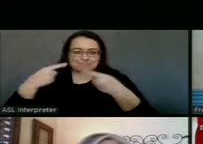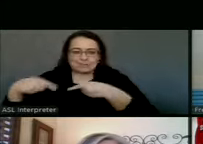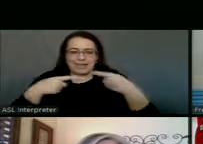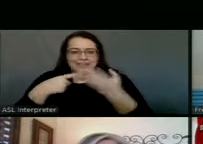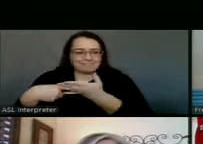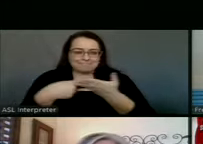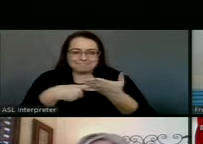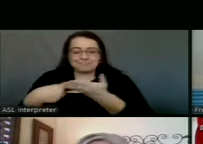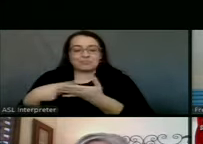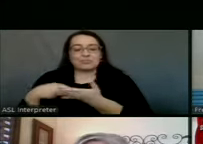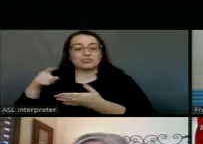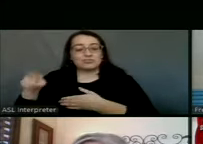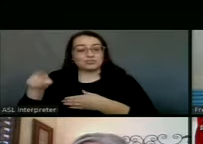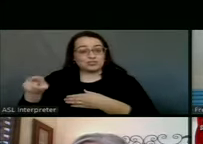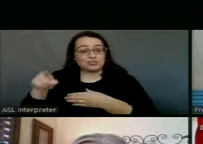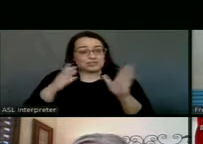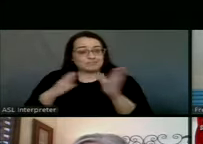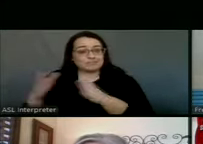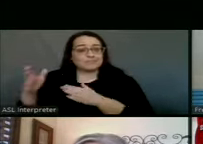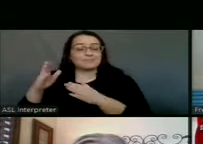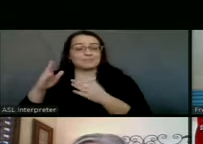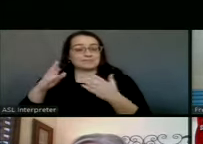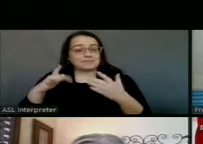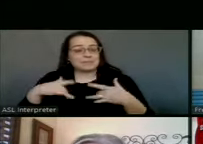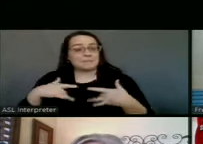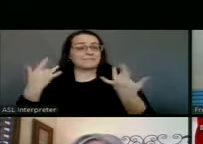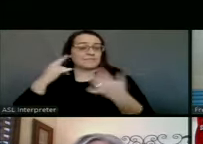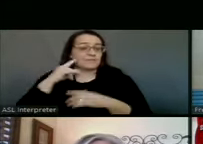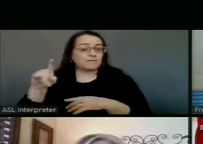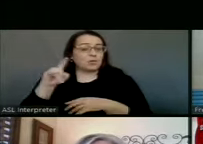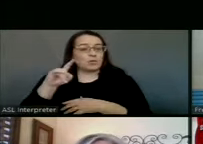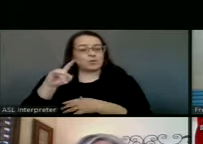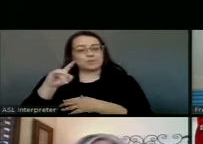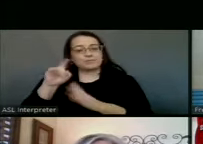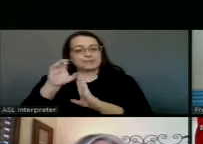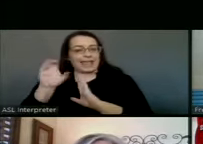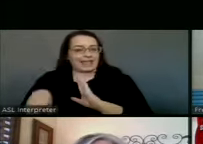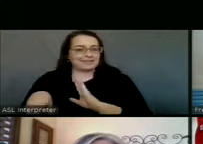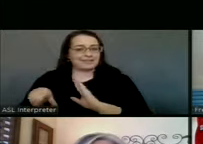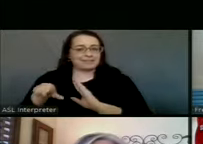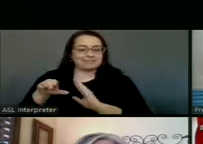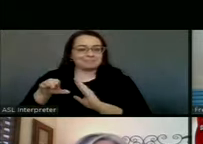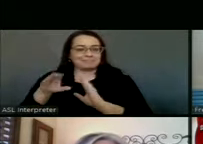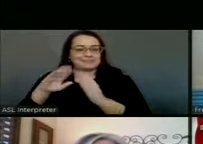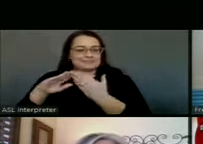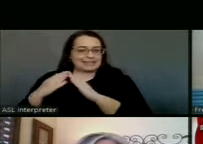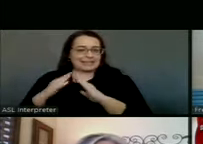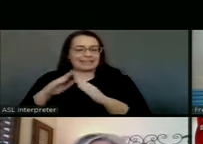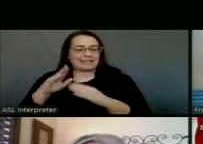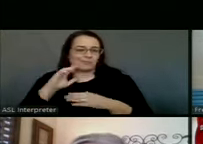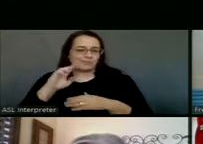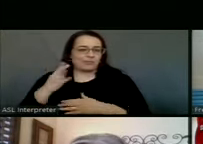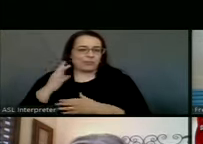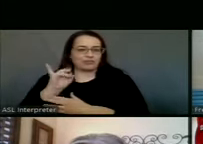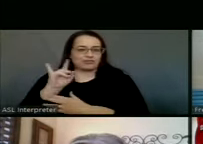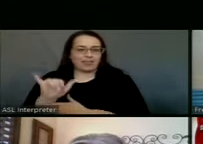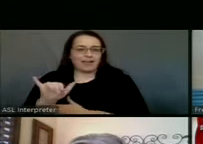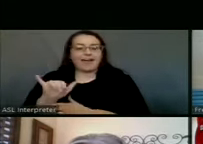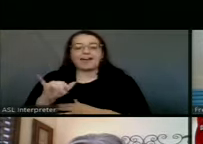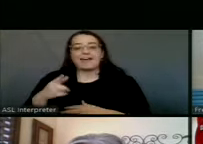she coordinated the Independence Day celebration events for the Canyon Chamber of Commerce. So she's a local person. She knows our people. She's grown up here.